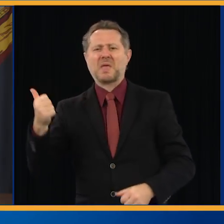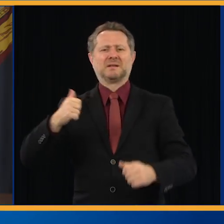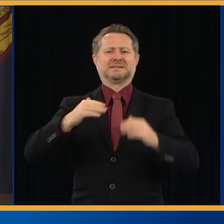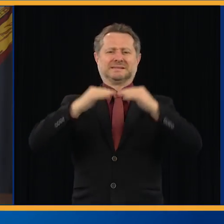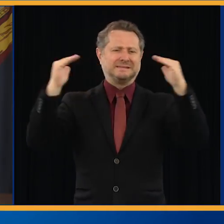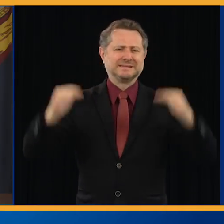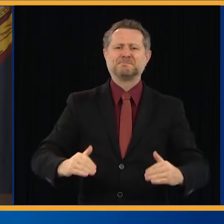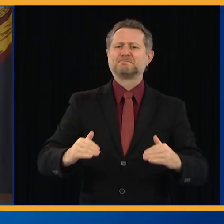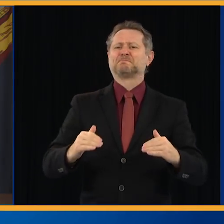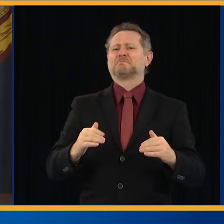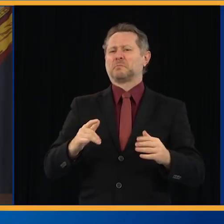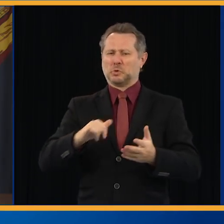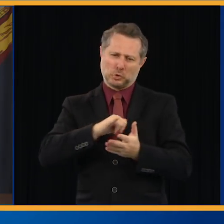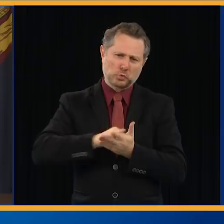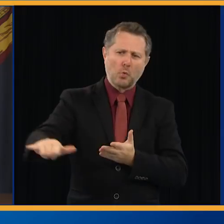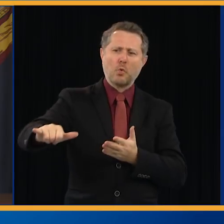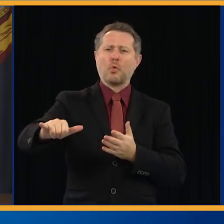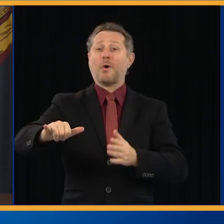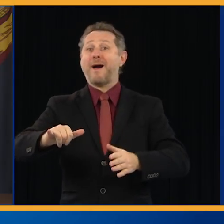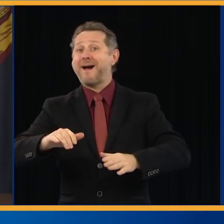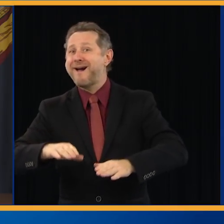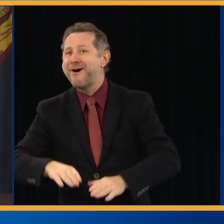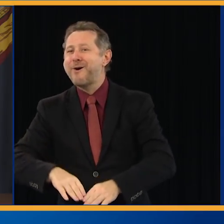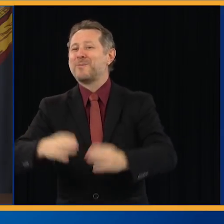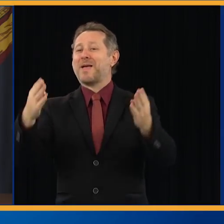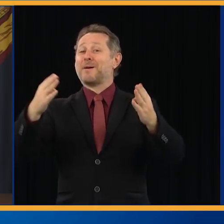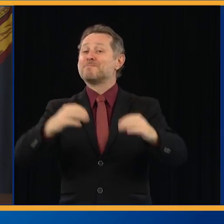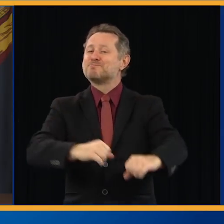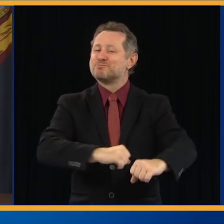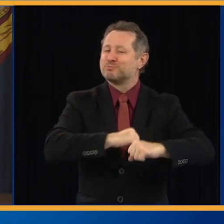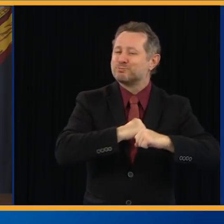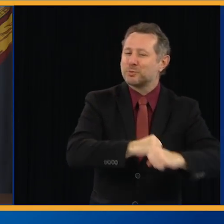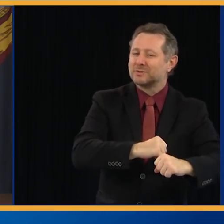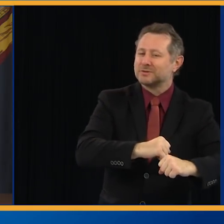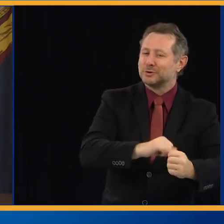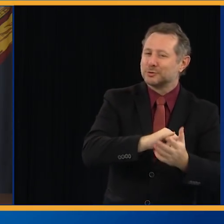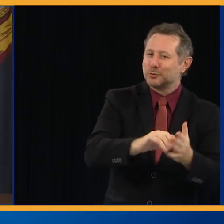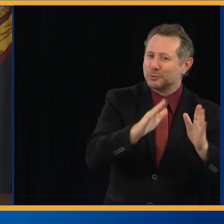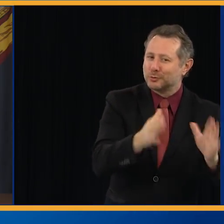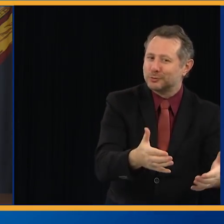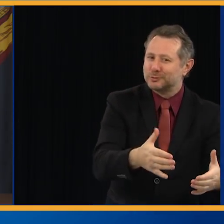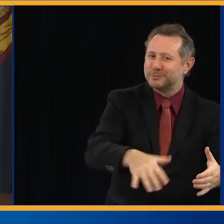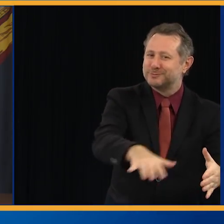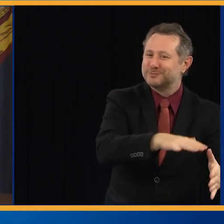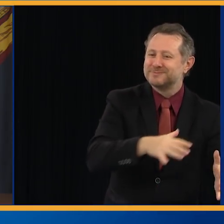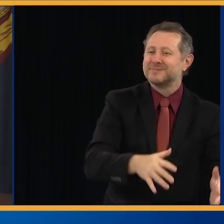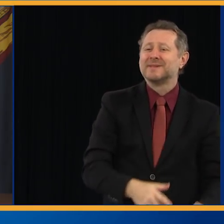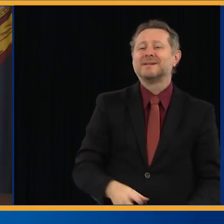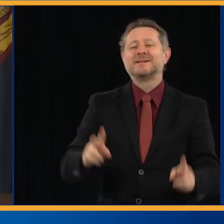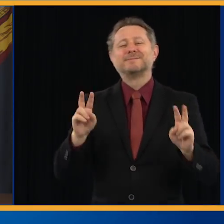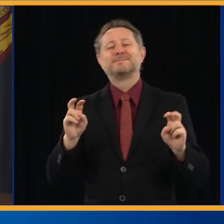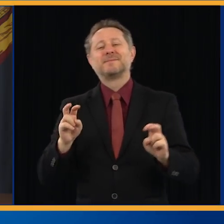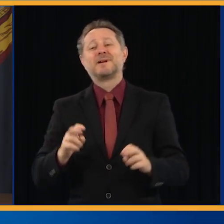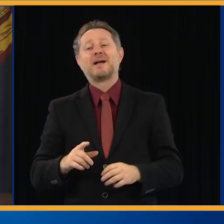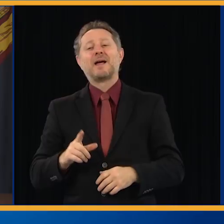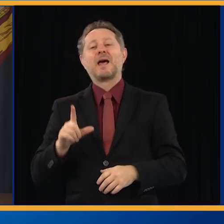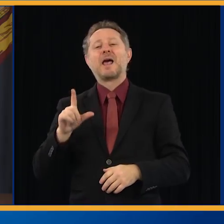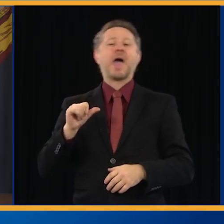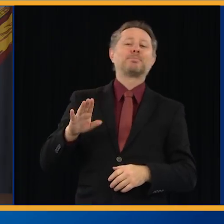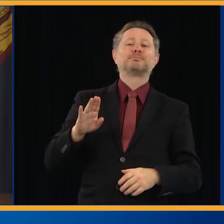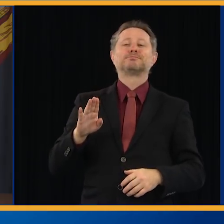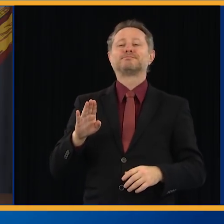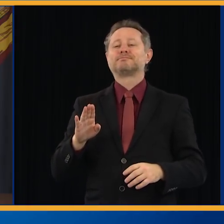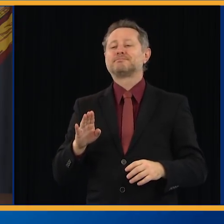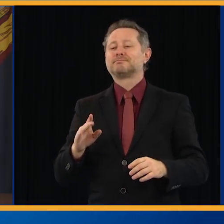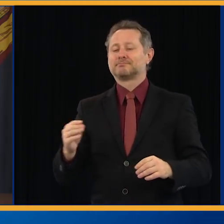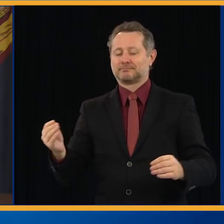protect New Yorkers. But it will also be a laboratory to put together the best system